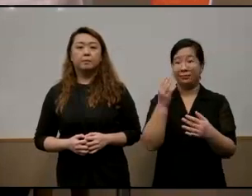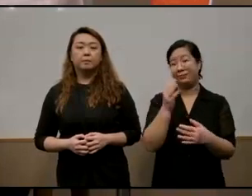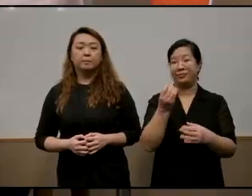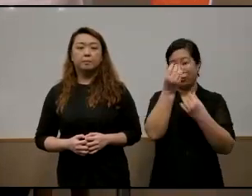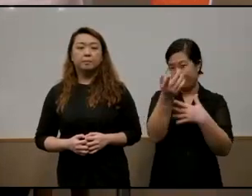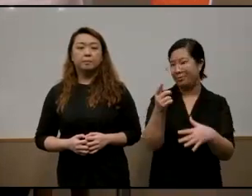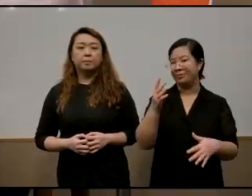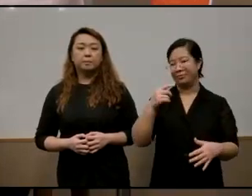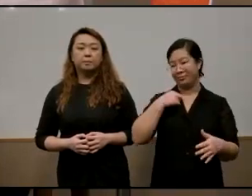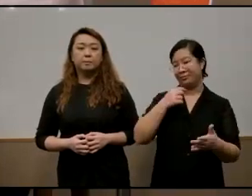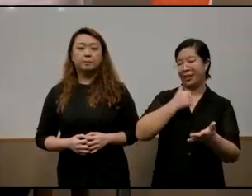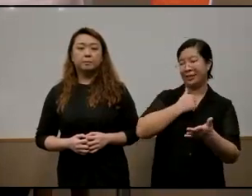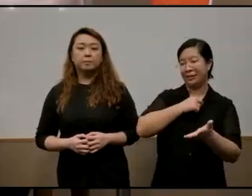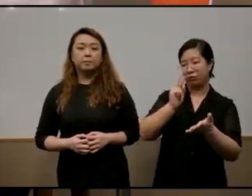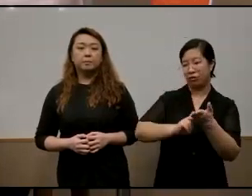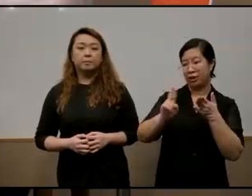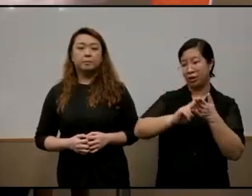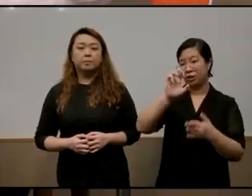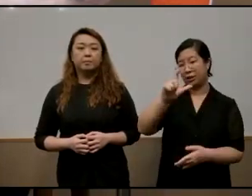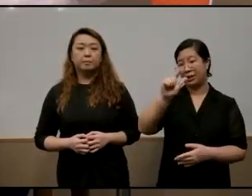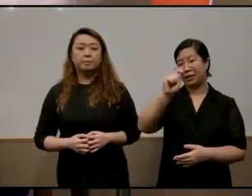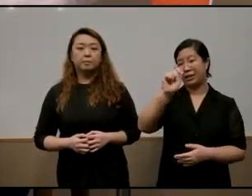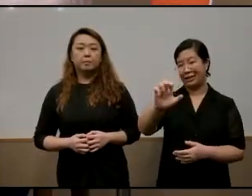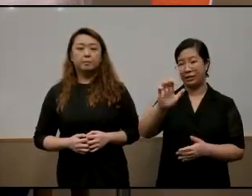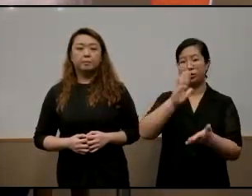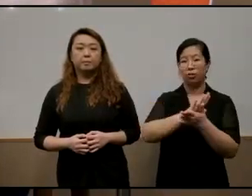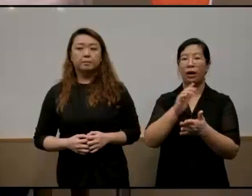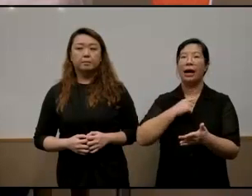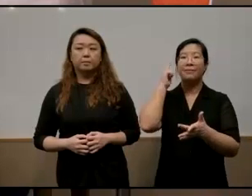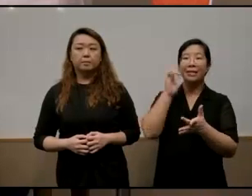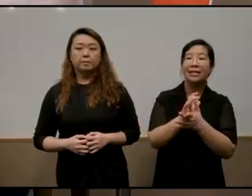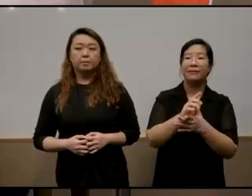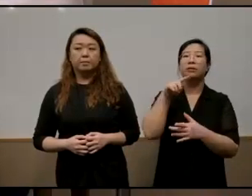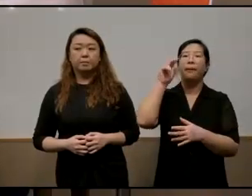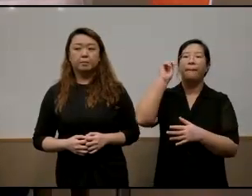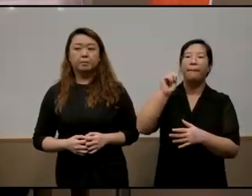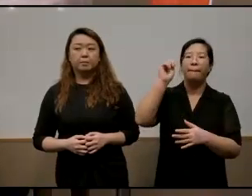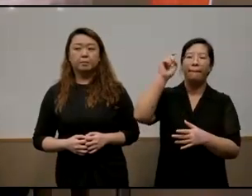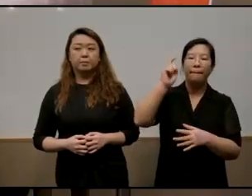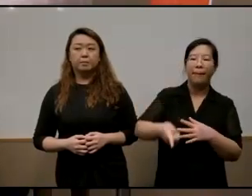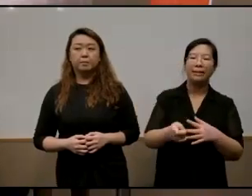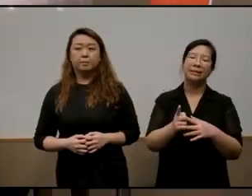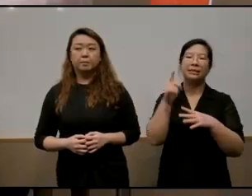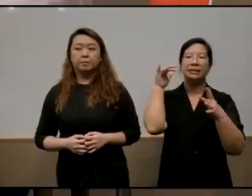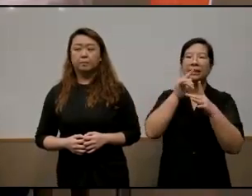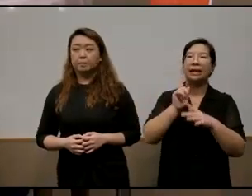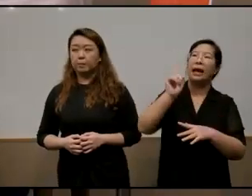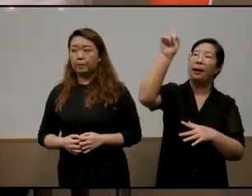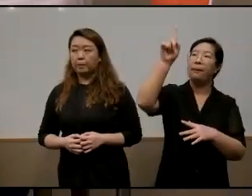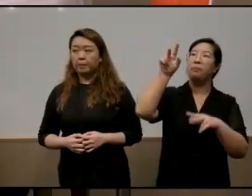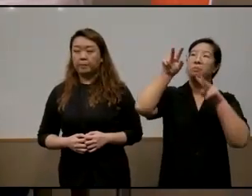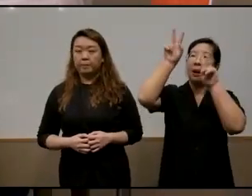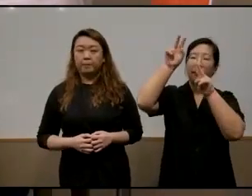studies study elite schools i believe in studying up if you want to find out the whole picture of inequality